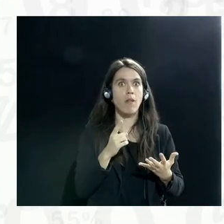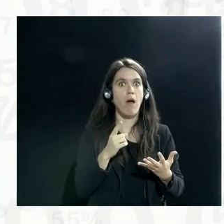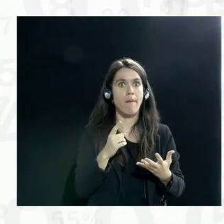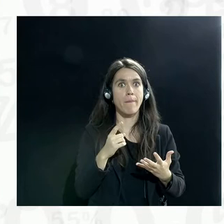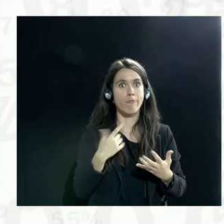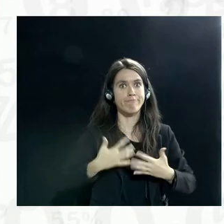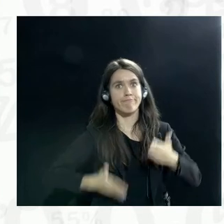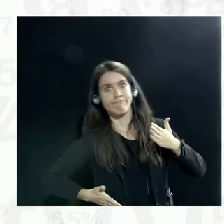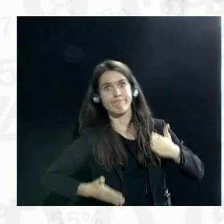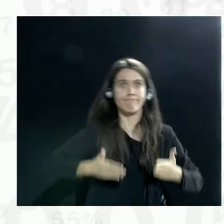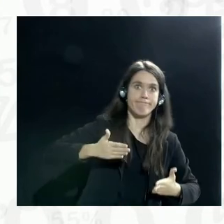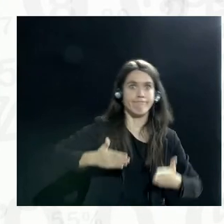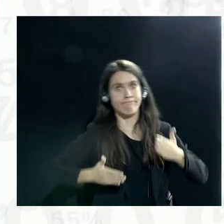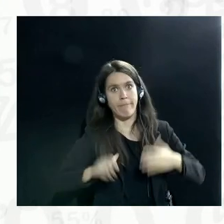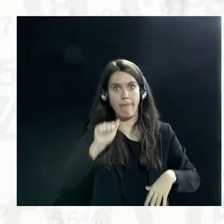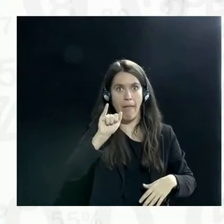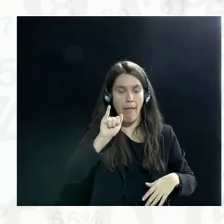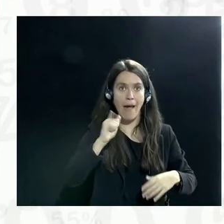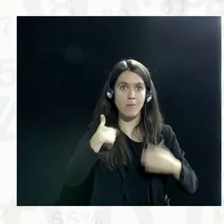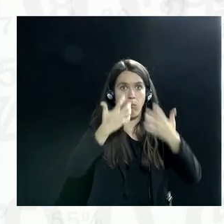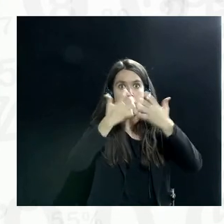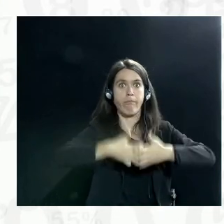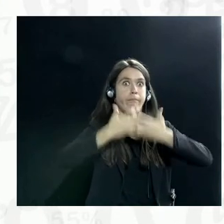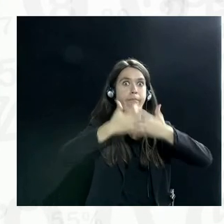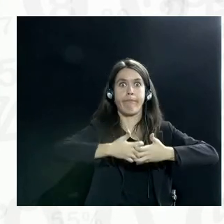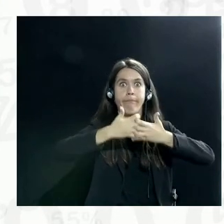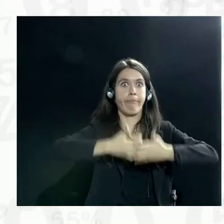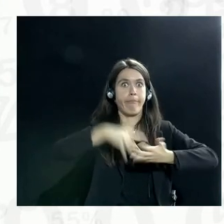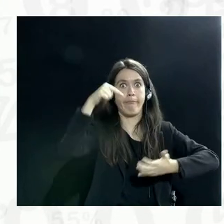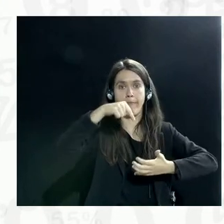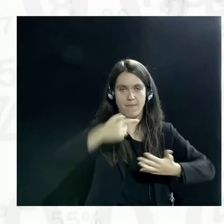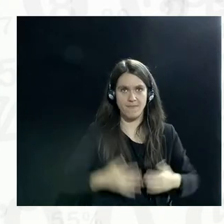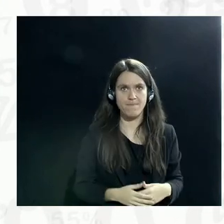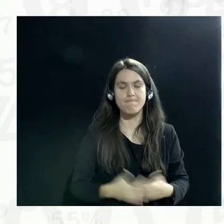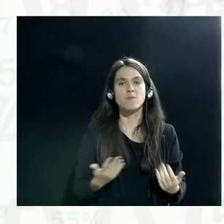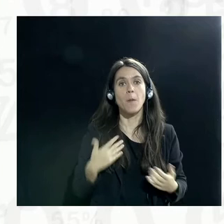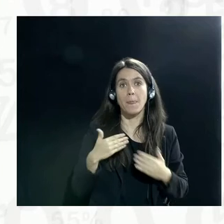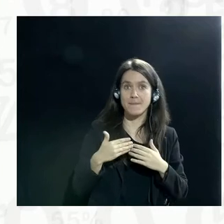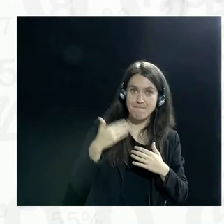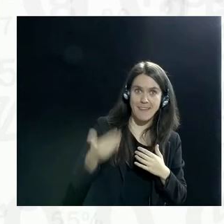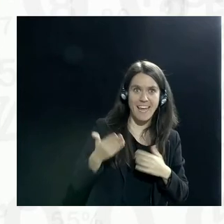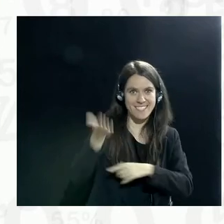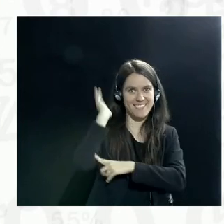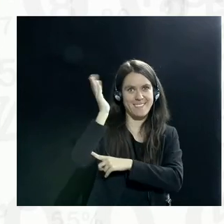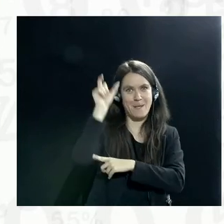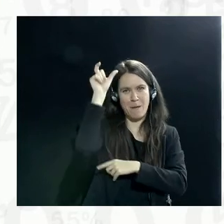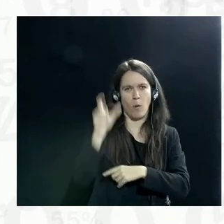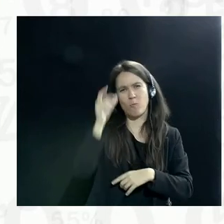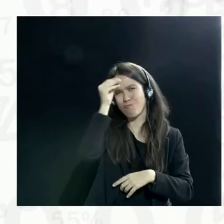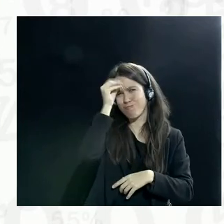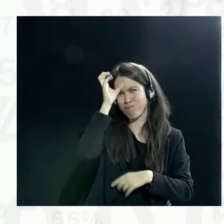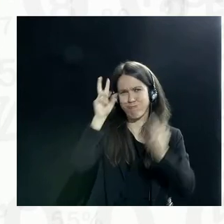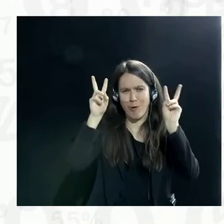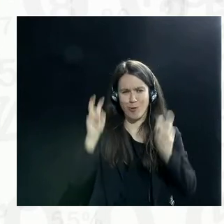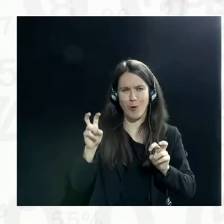and artificial intelligence. These are the areas of expertise that our next contributor specializes in. We